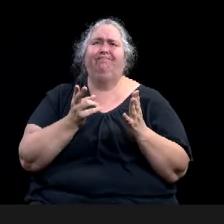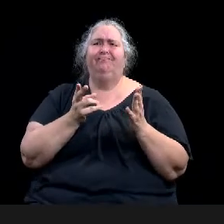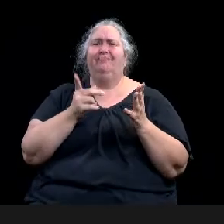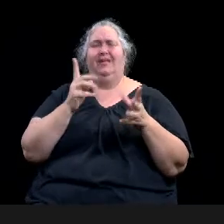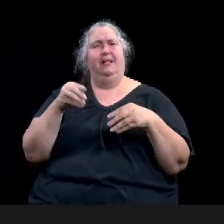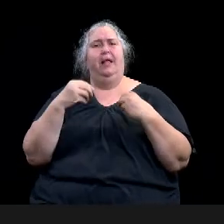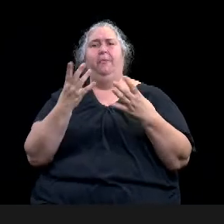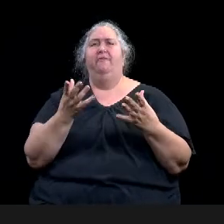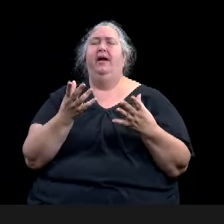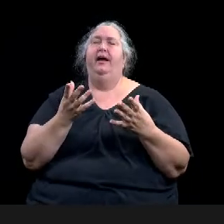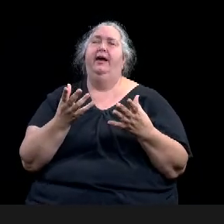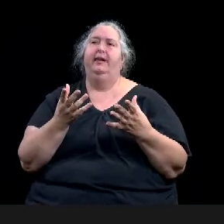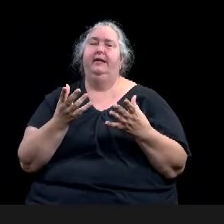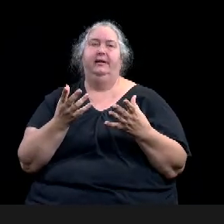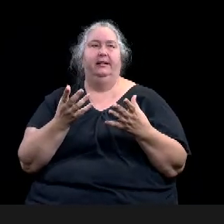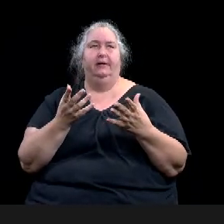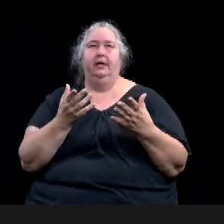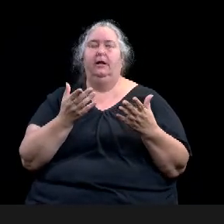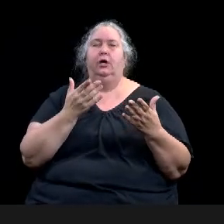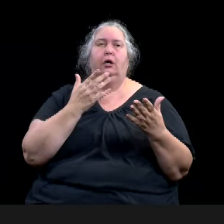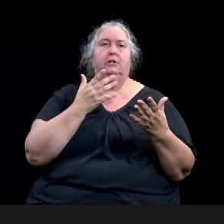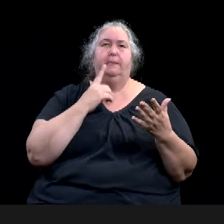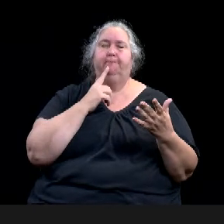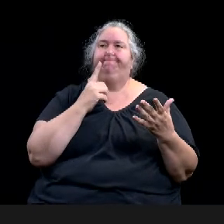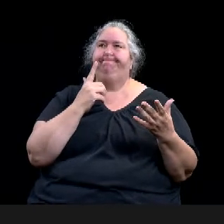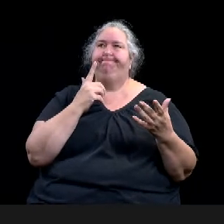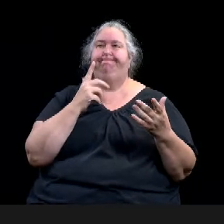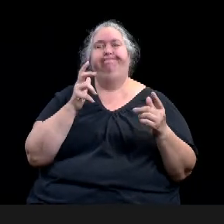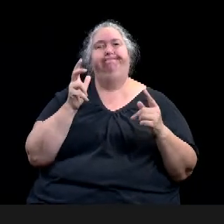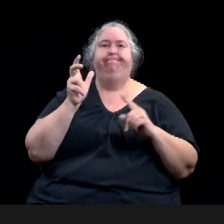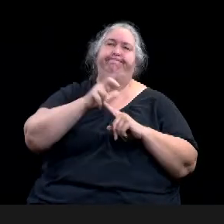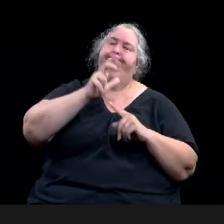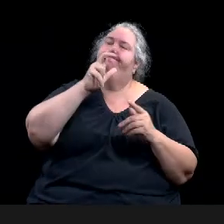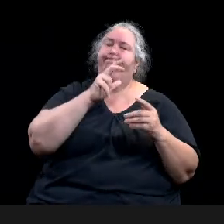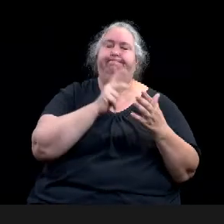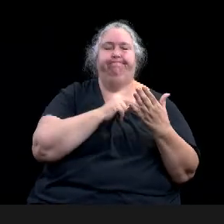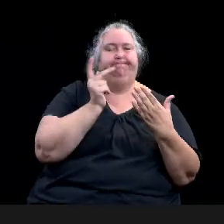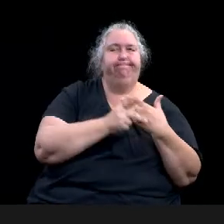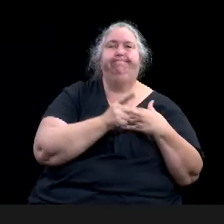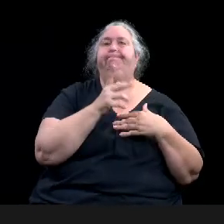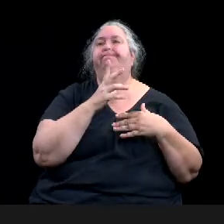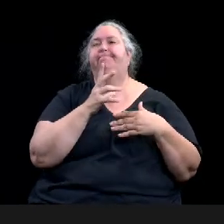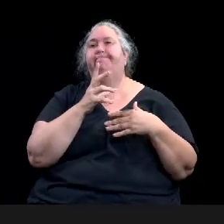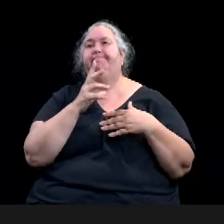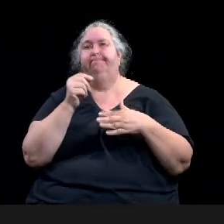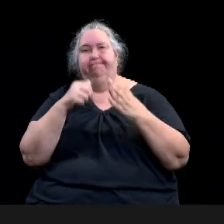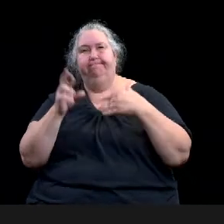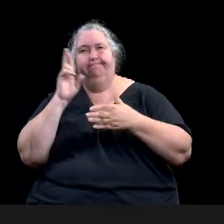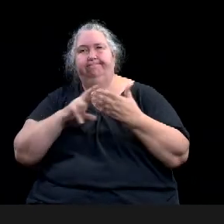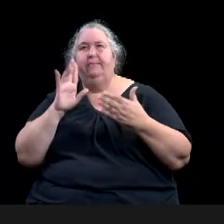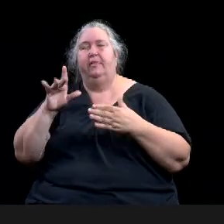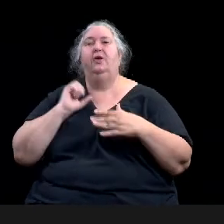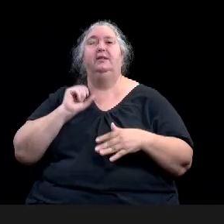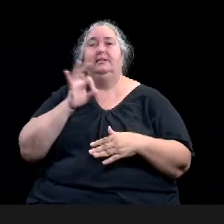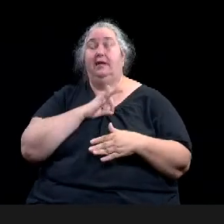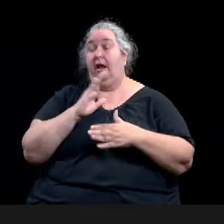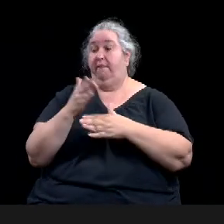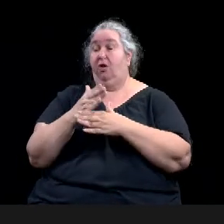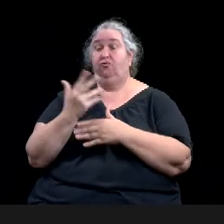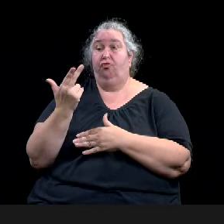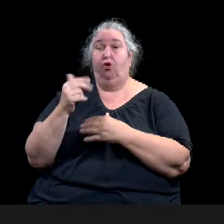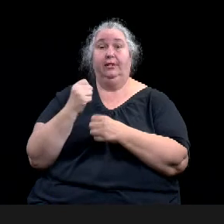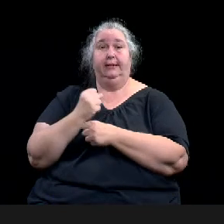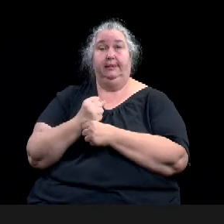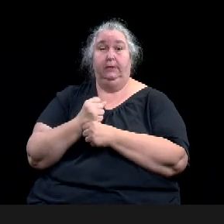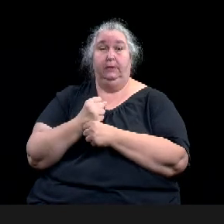staff averages 13 years. Most have master's degrees. Several have more than 30 years in the field. And, and we don't